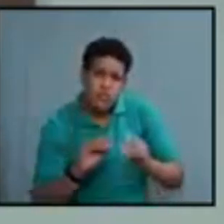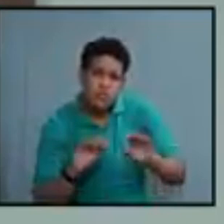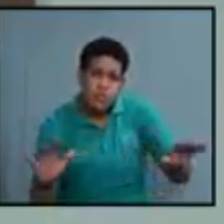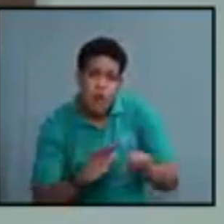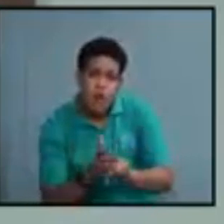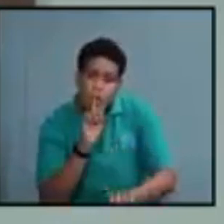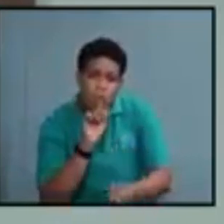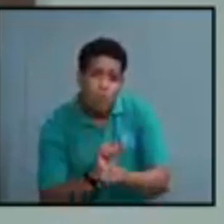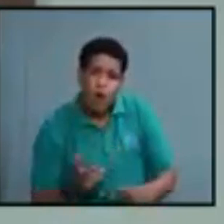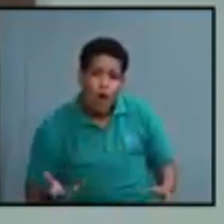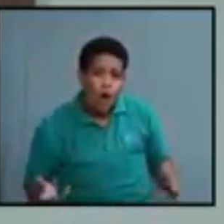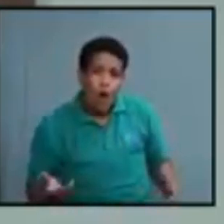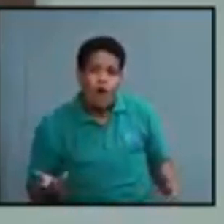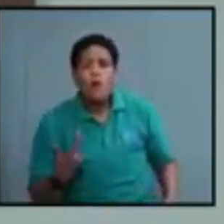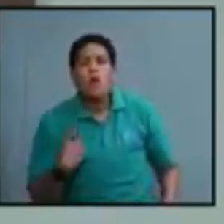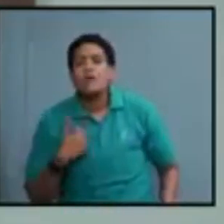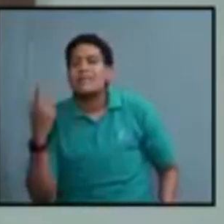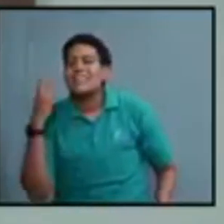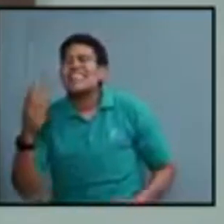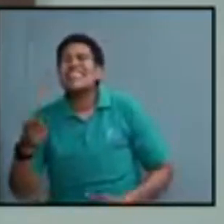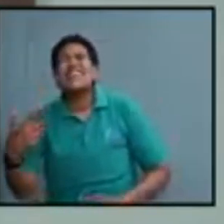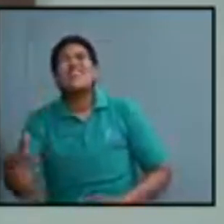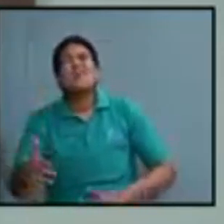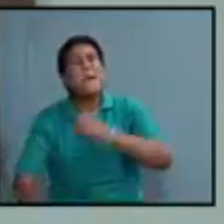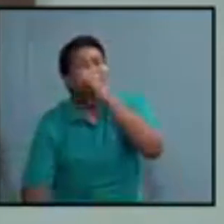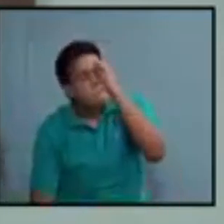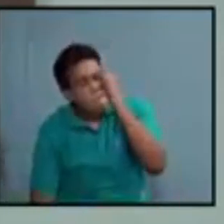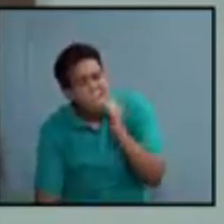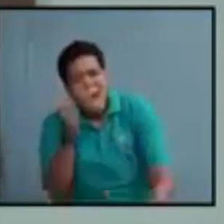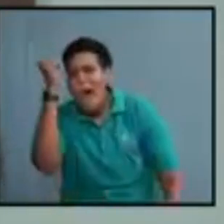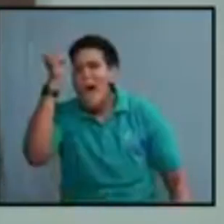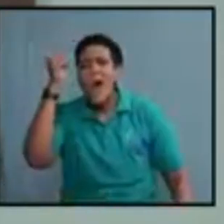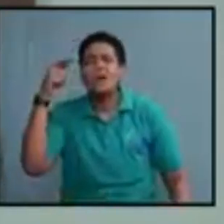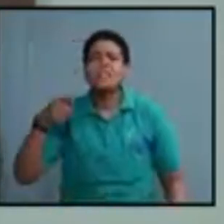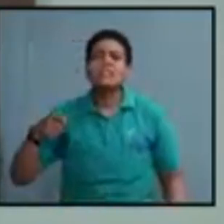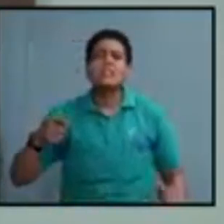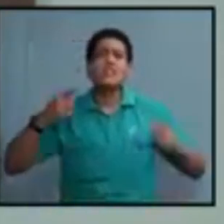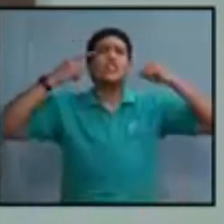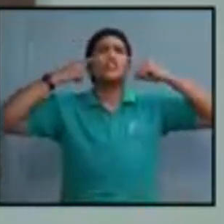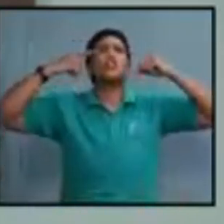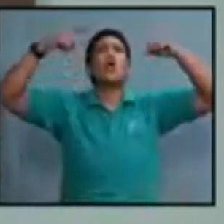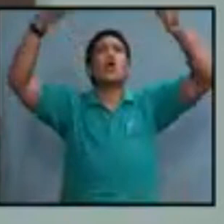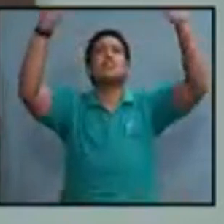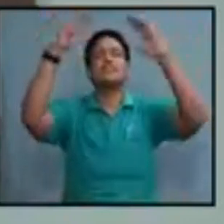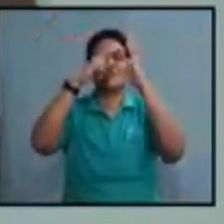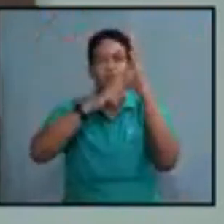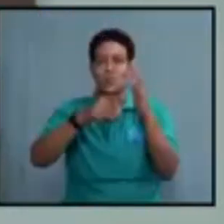But what we have seen as the most successful measure